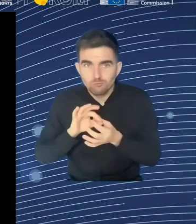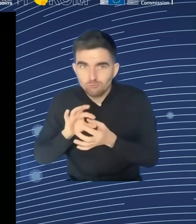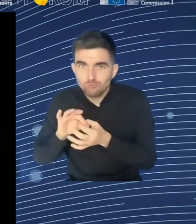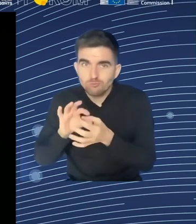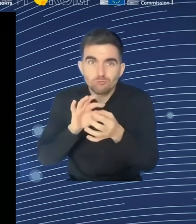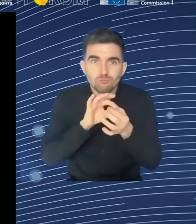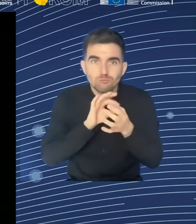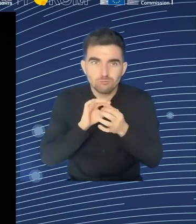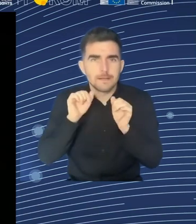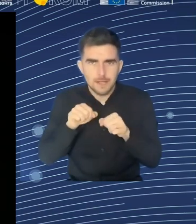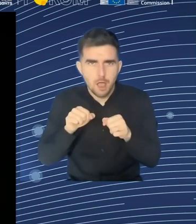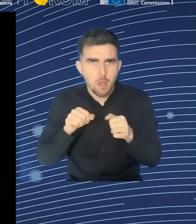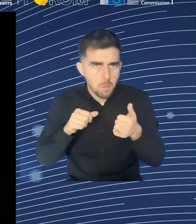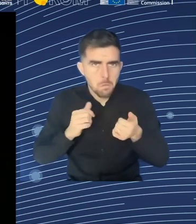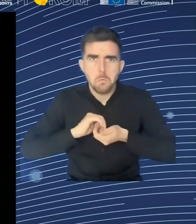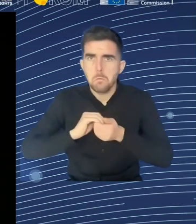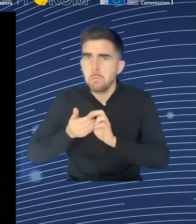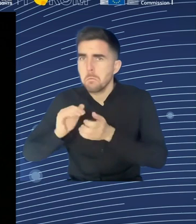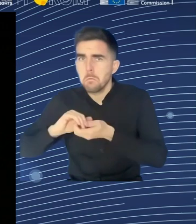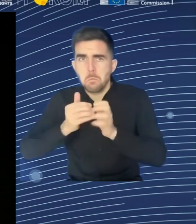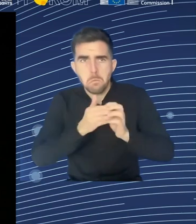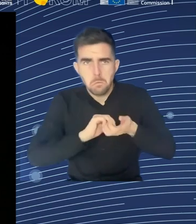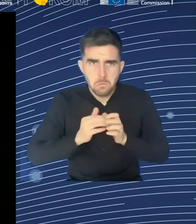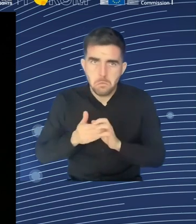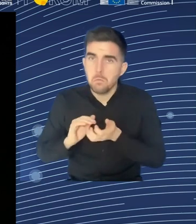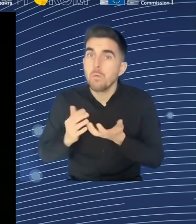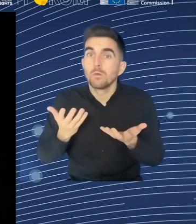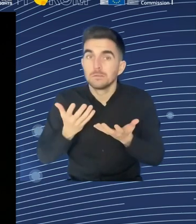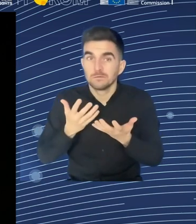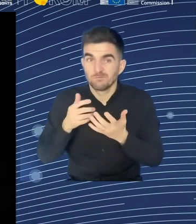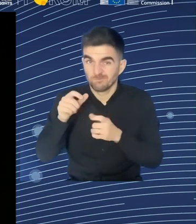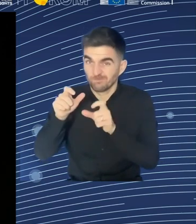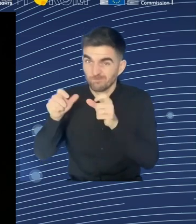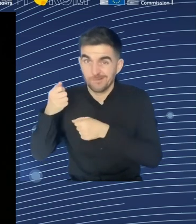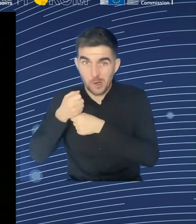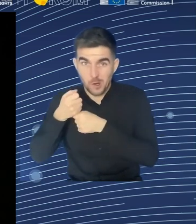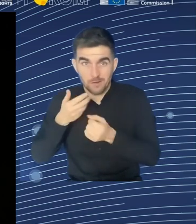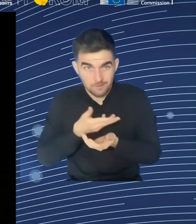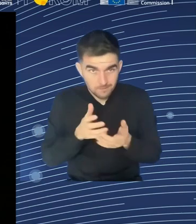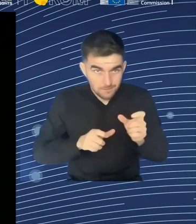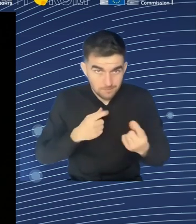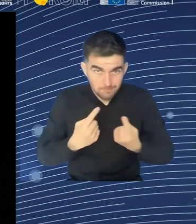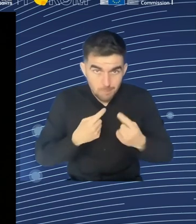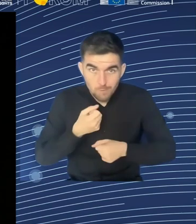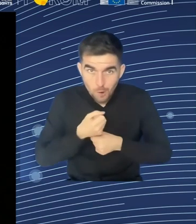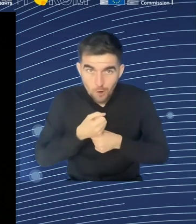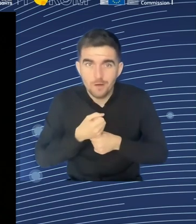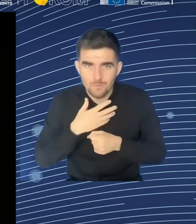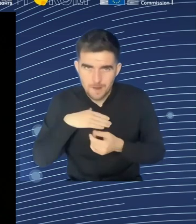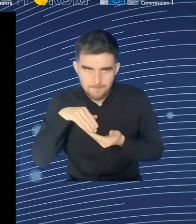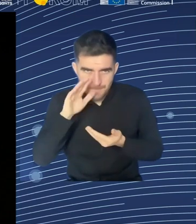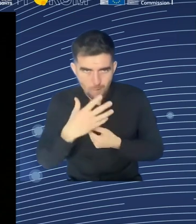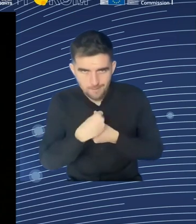of the company at the same time. And this is collective bargaining. This is what needs to be addressed. I think on